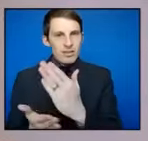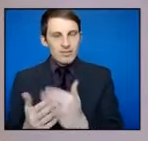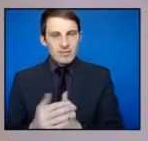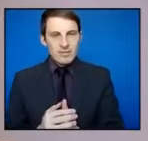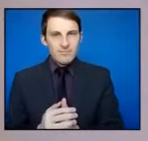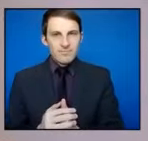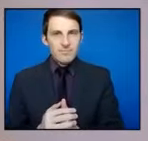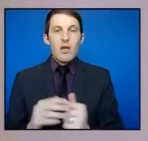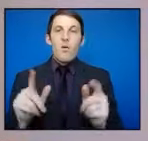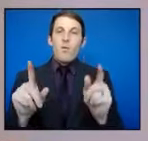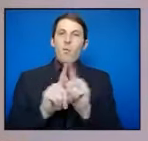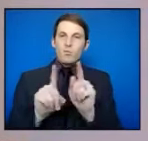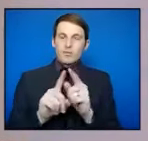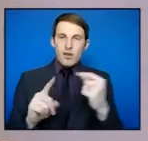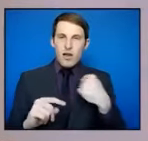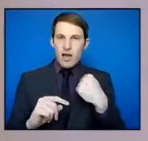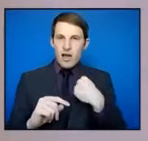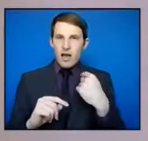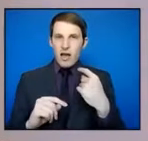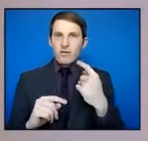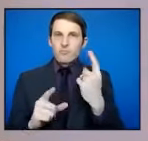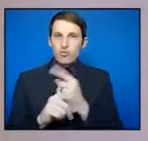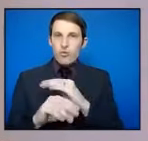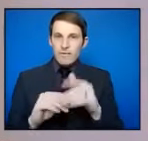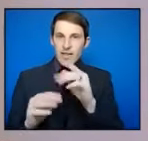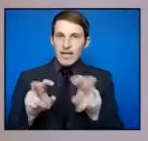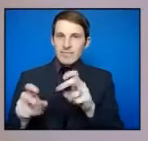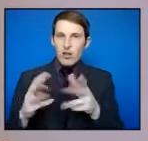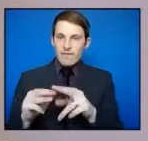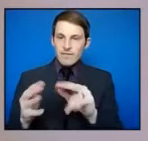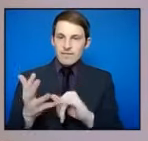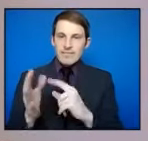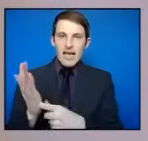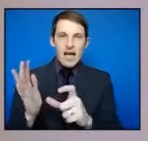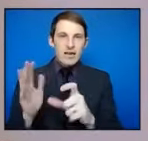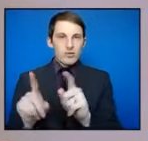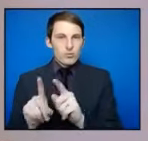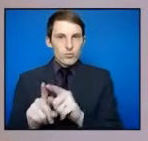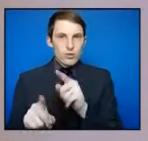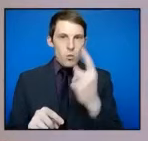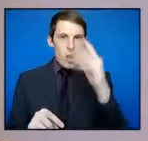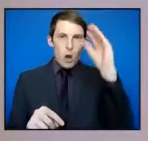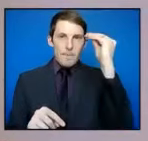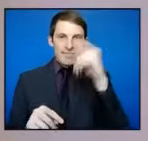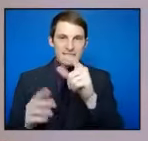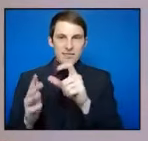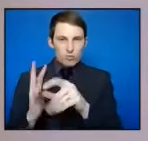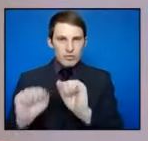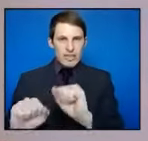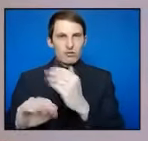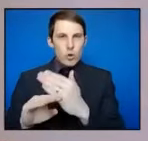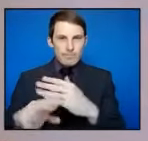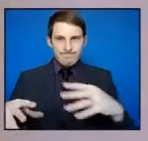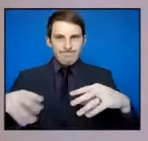to the activities of Sark as well, a committee that does its job and takes its job seriously.